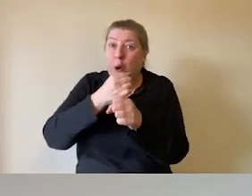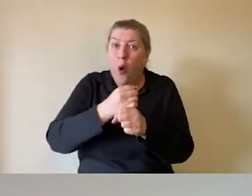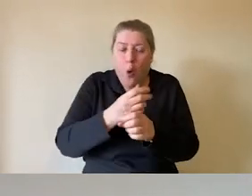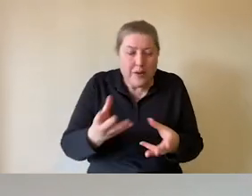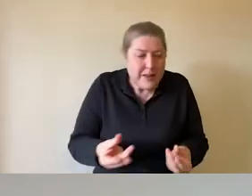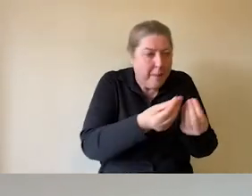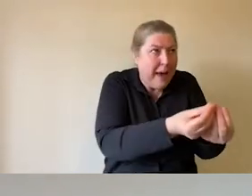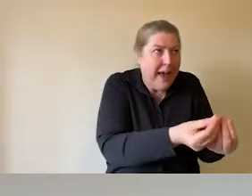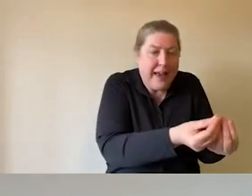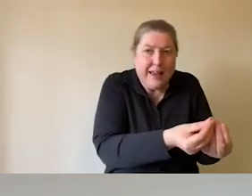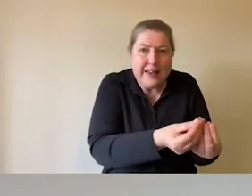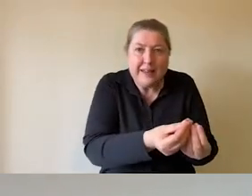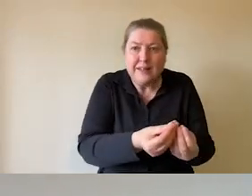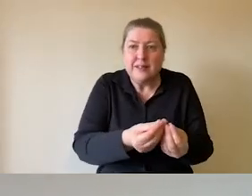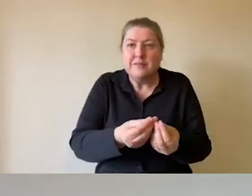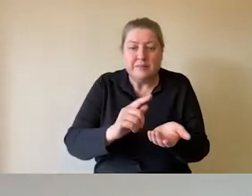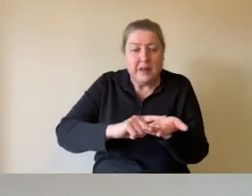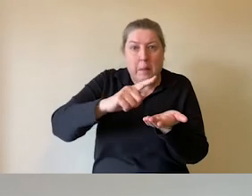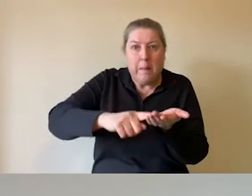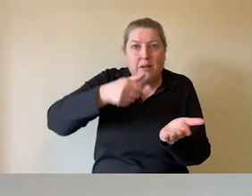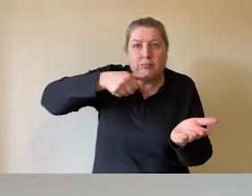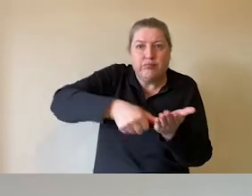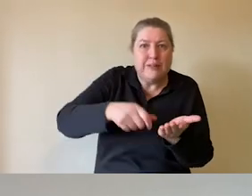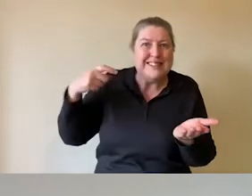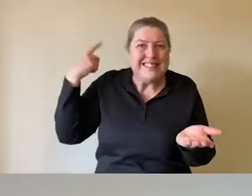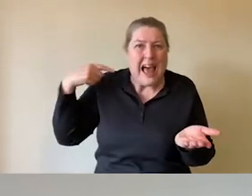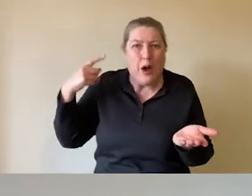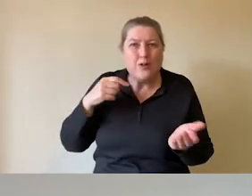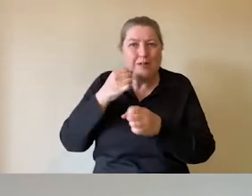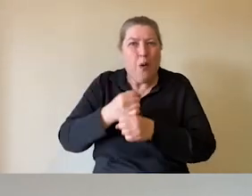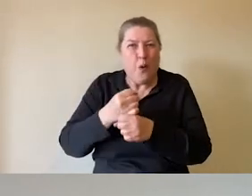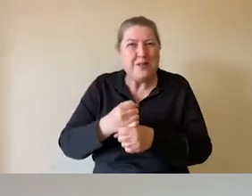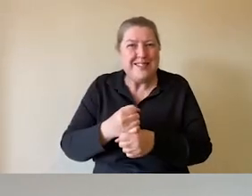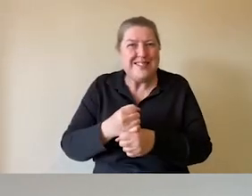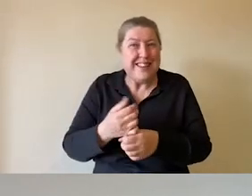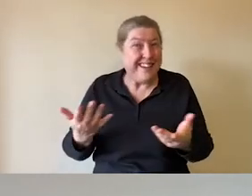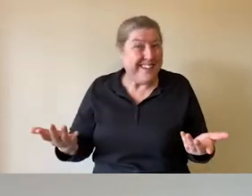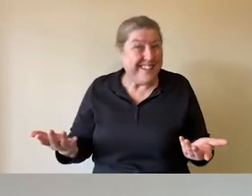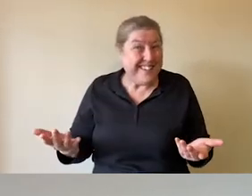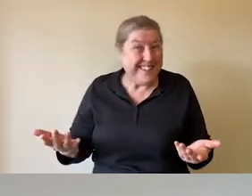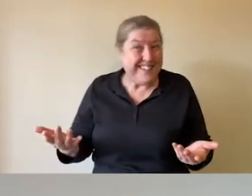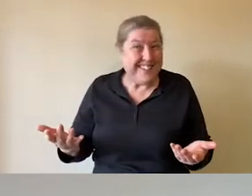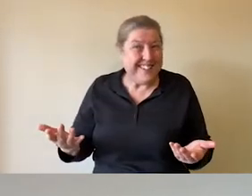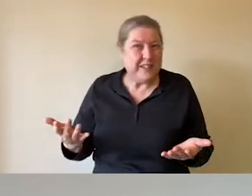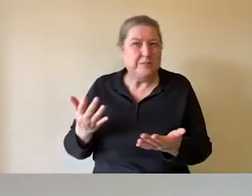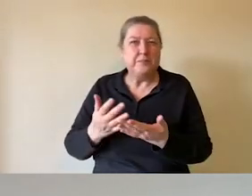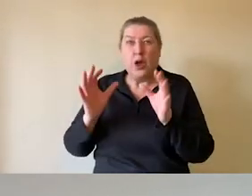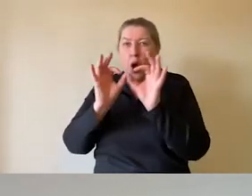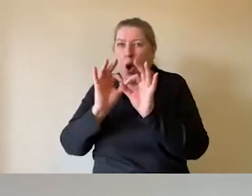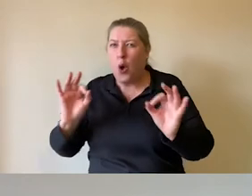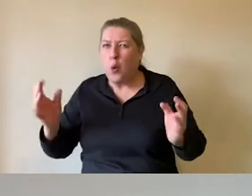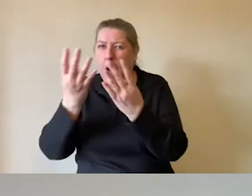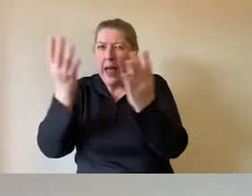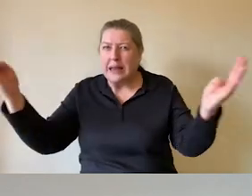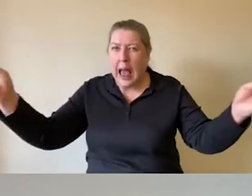We can get our sound button back out again. There's nothing like adding a bit of noise to a quiet